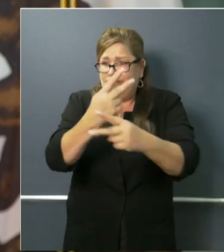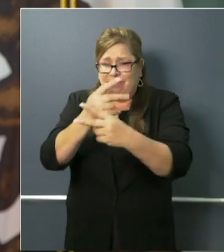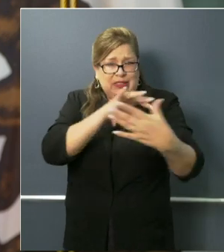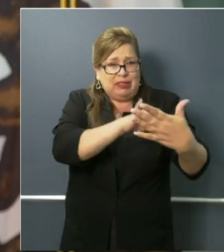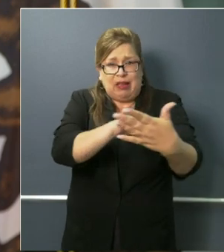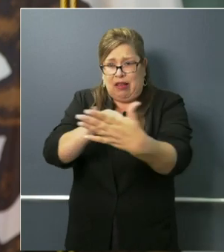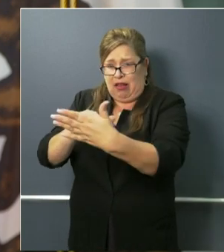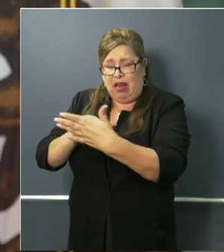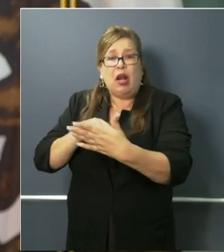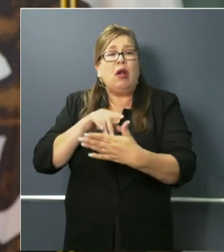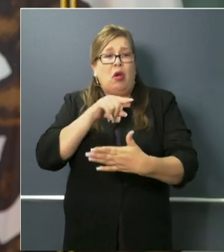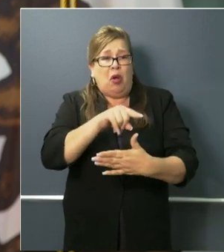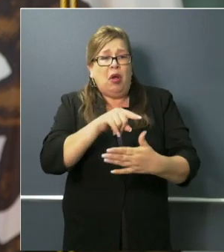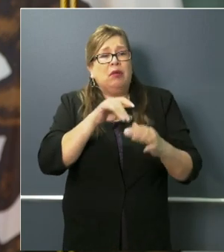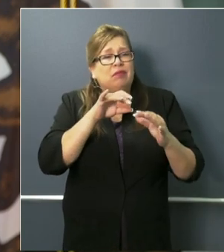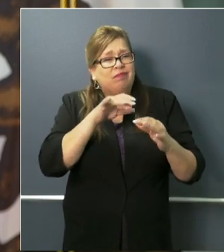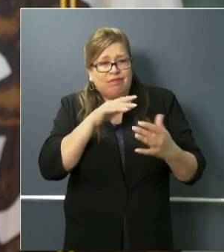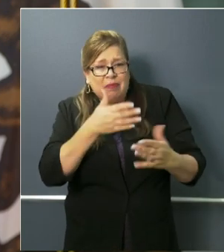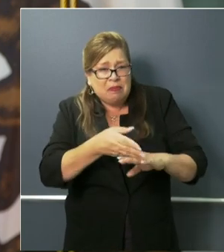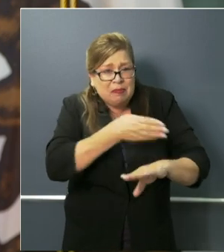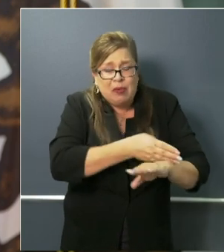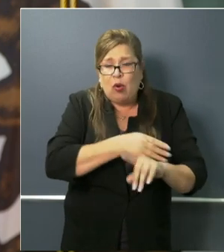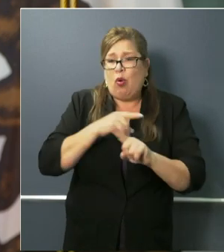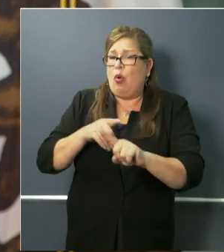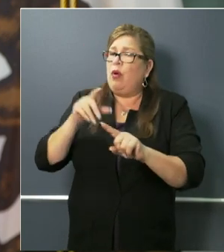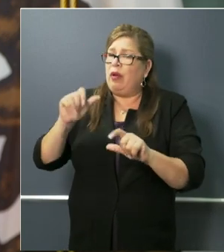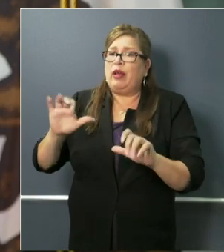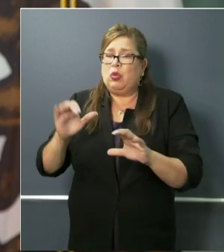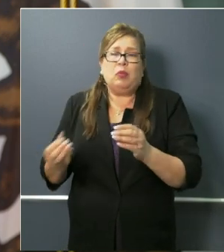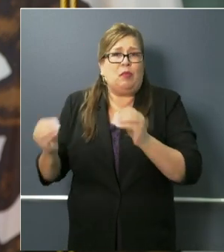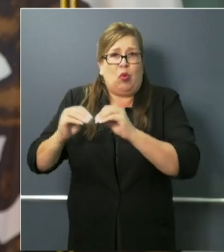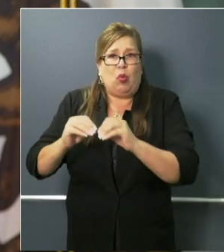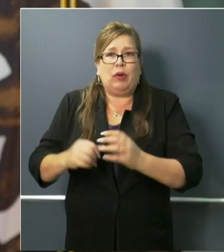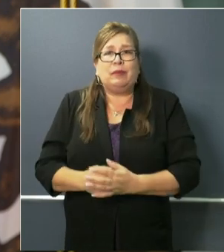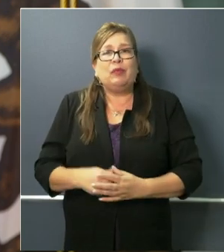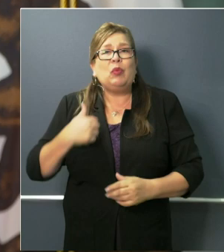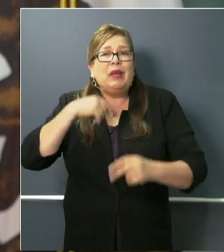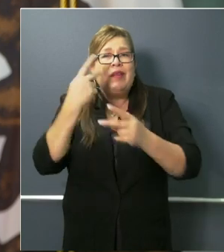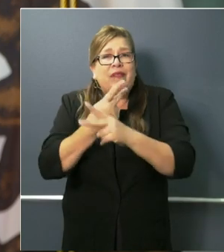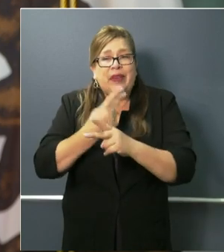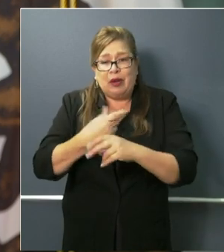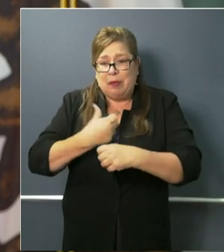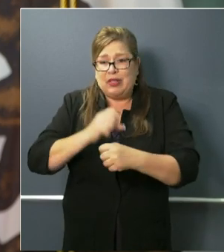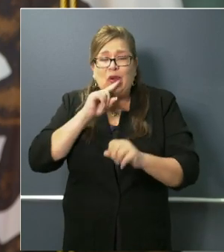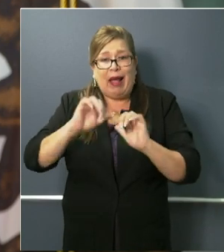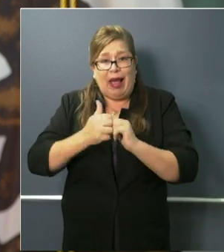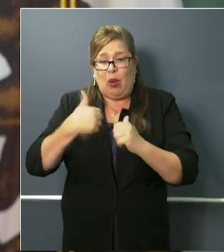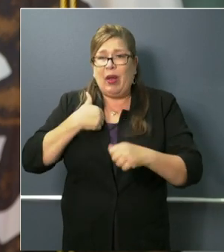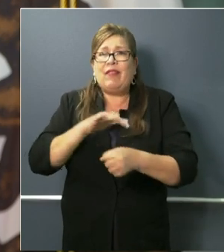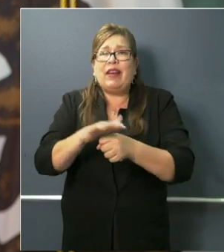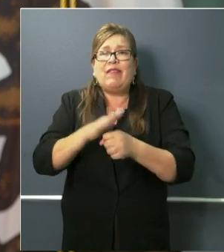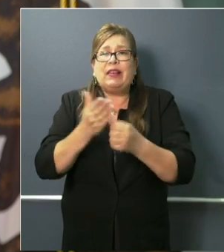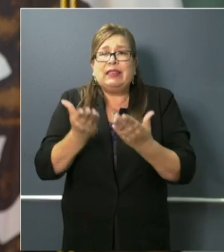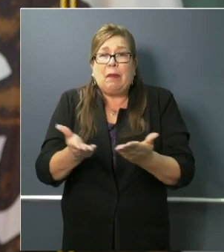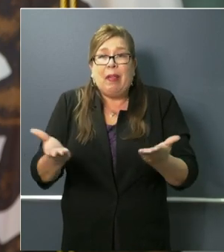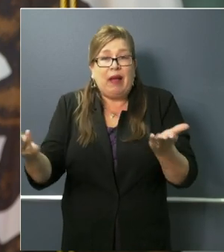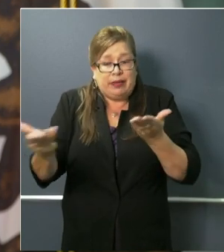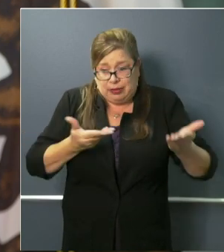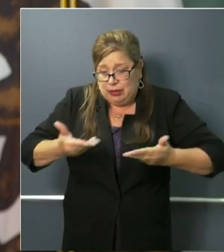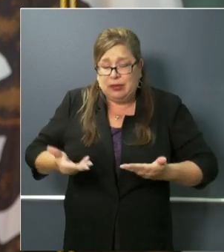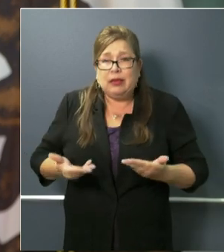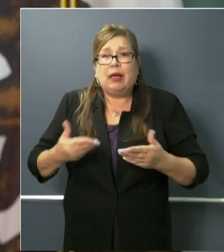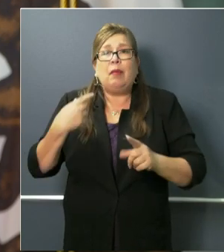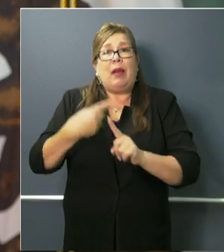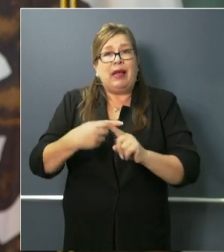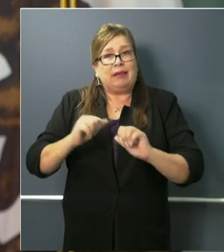to do more to both tackle issues around the supply chain and new innovative ways that we can do testing in California that